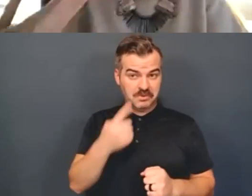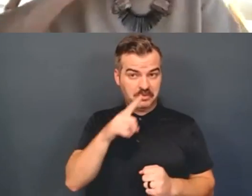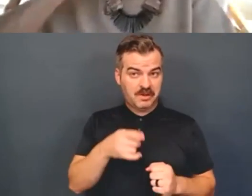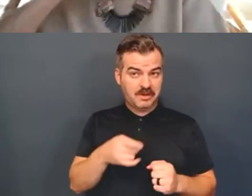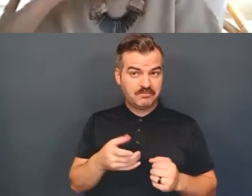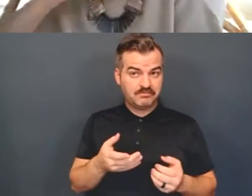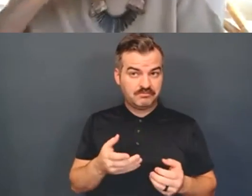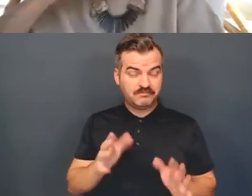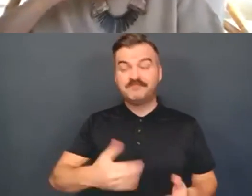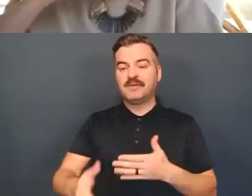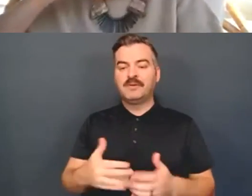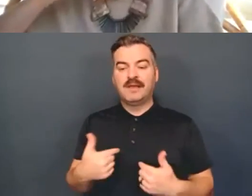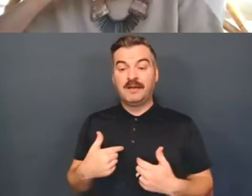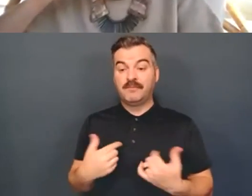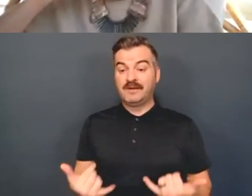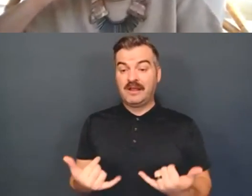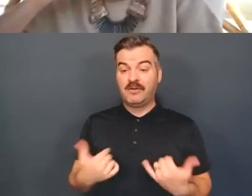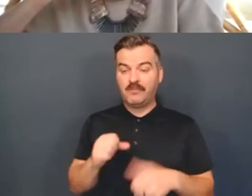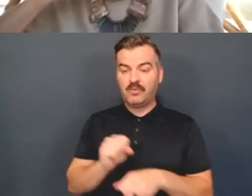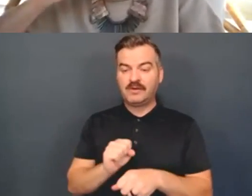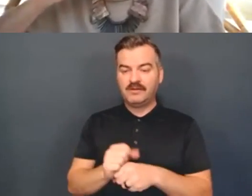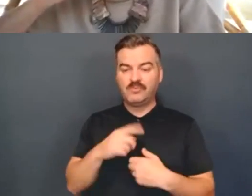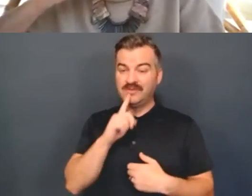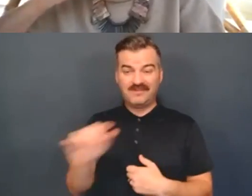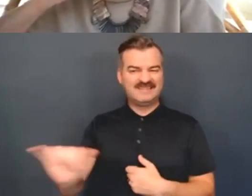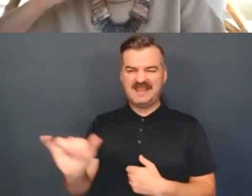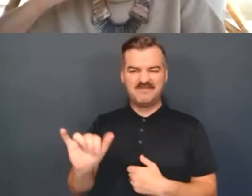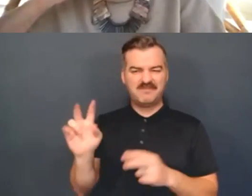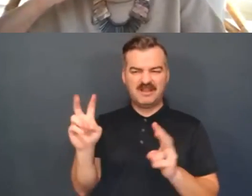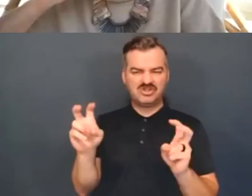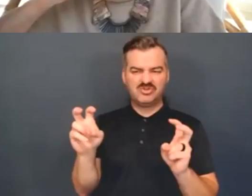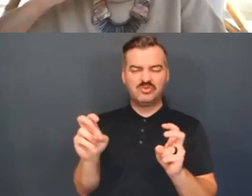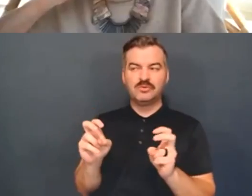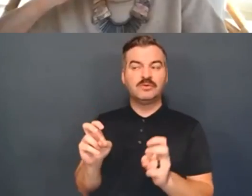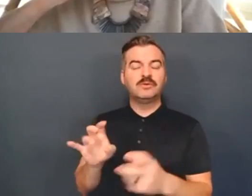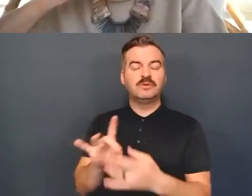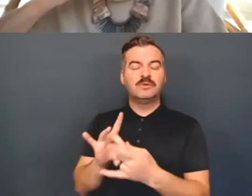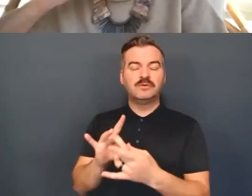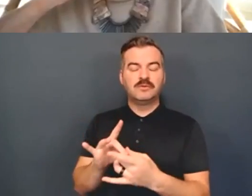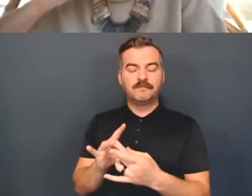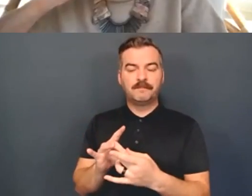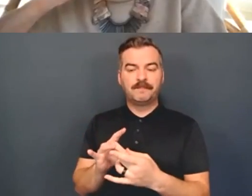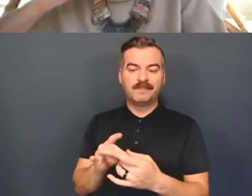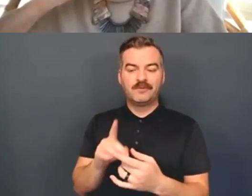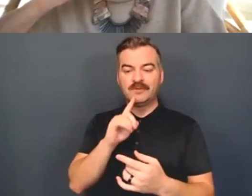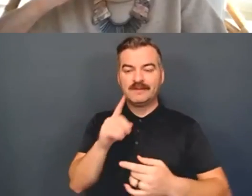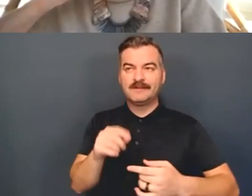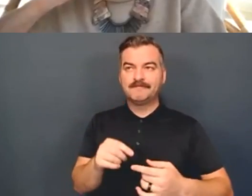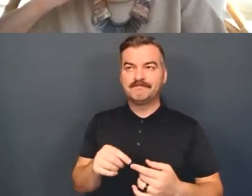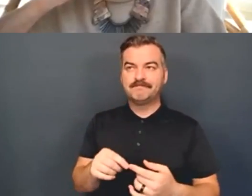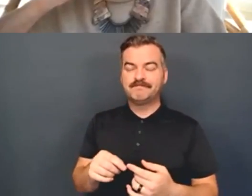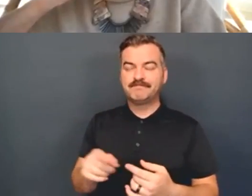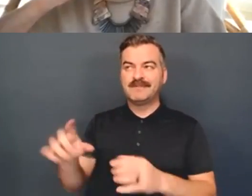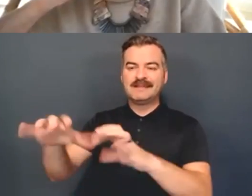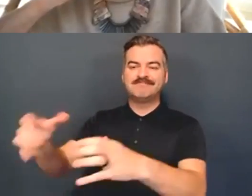I actually working on, uh, a similar issue around, um, sort of what I'm not referring to as congregate,